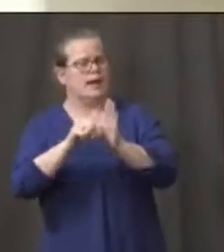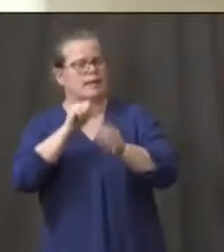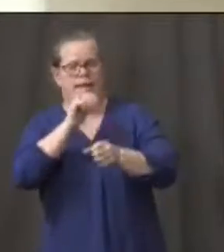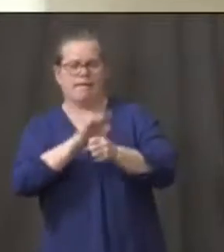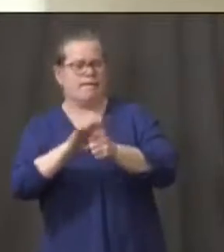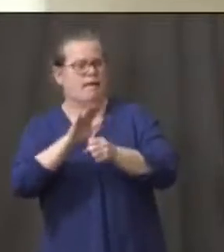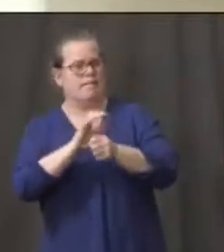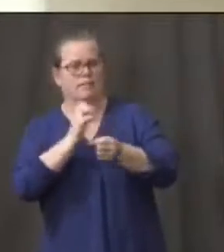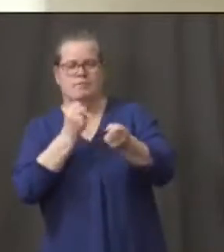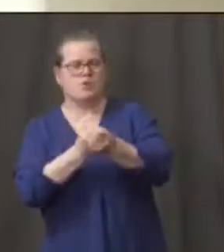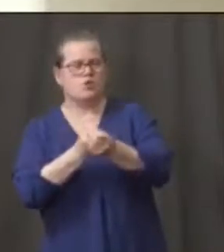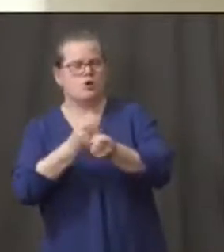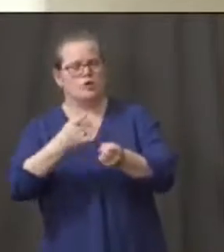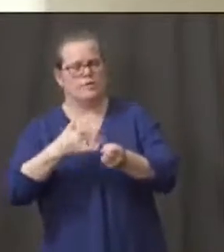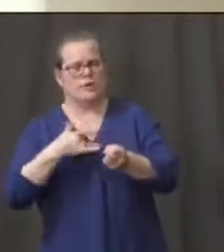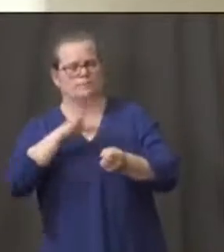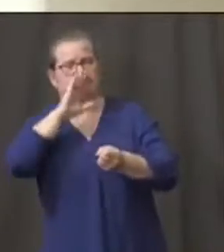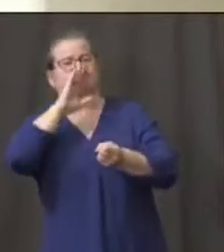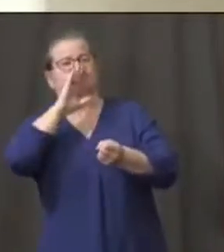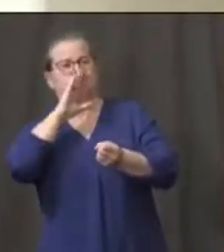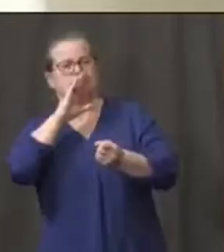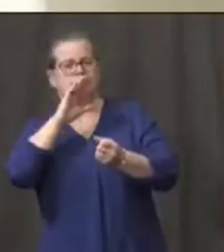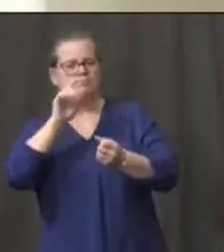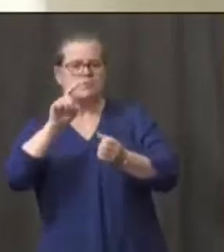administration has handled this outbreak?